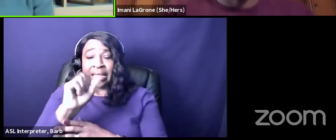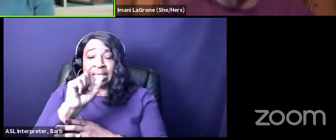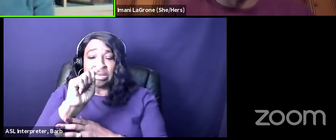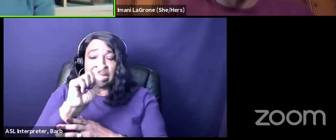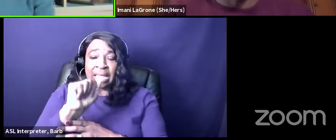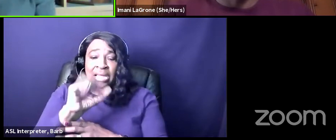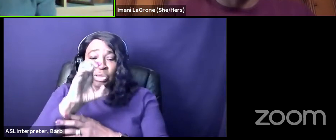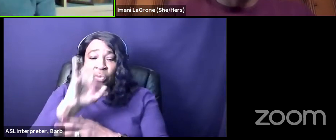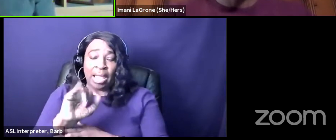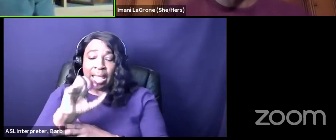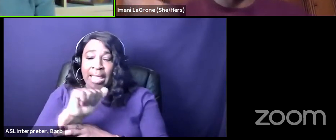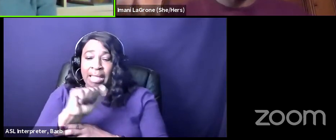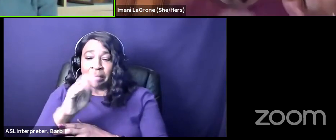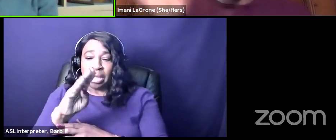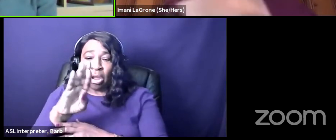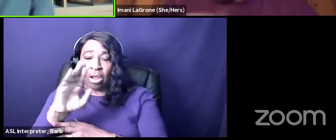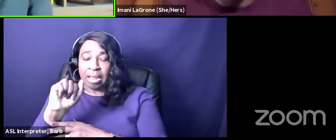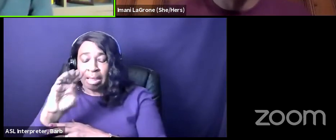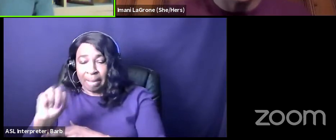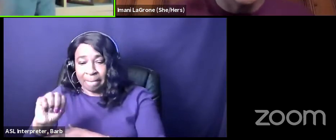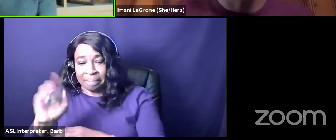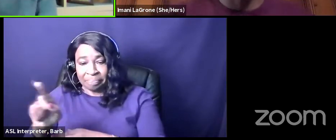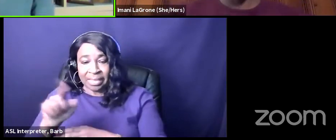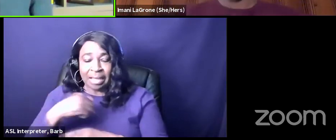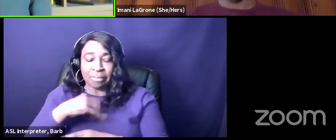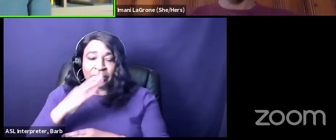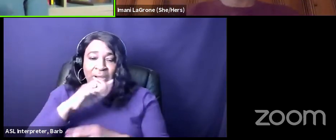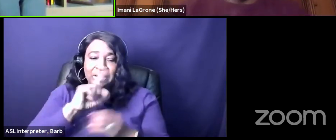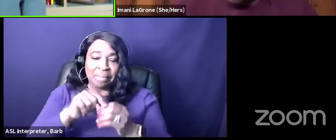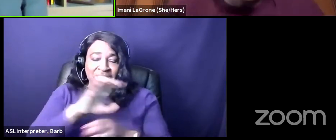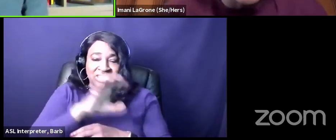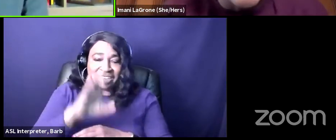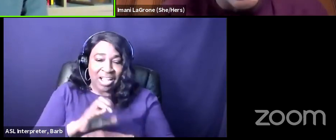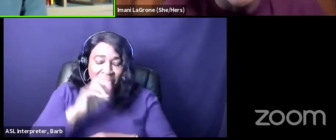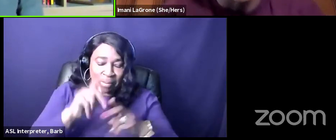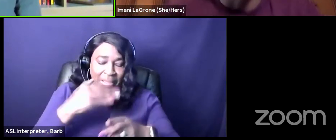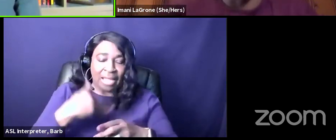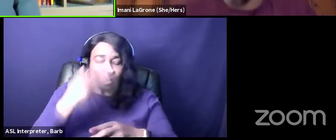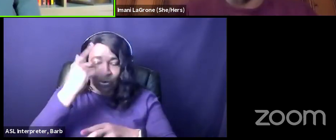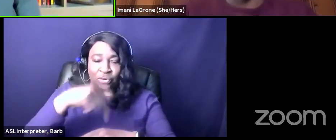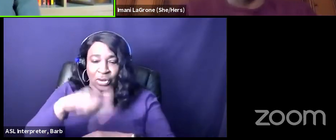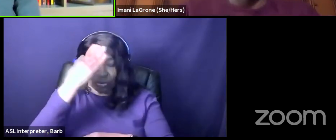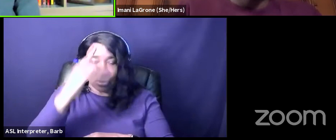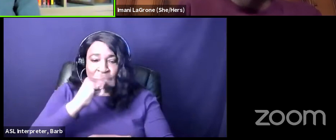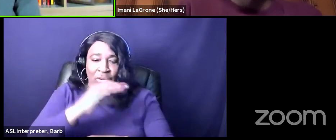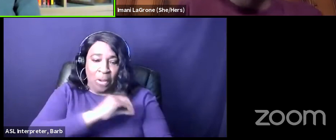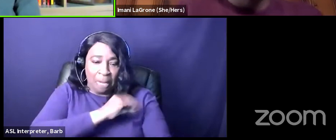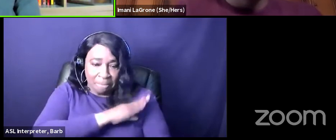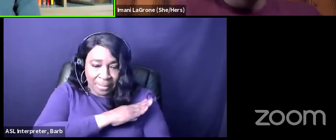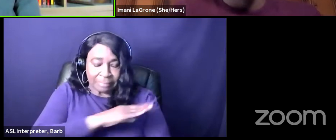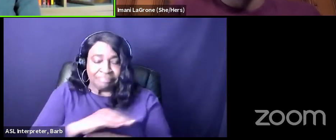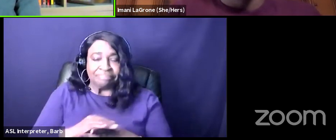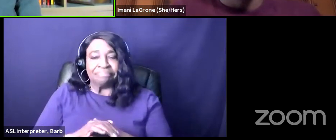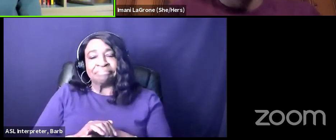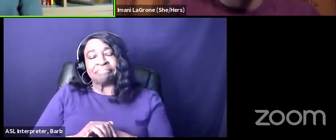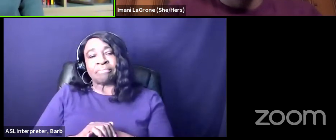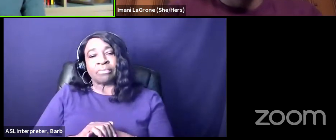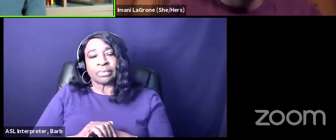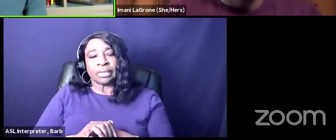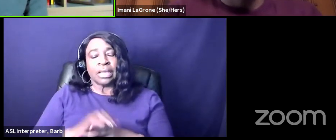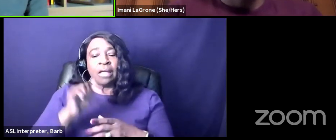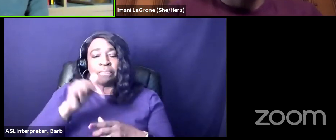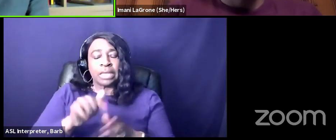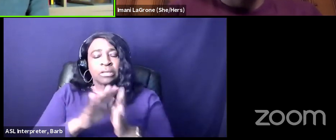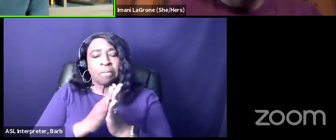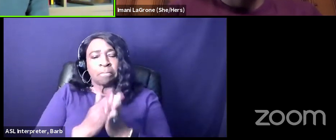i got some thoughts on barack obama but i know i'm talking chicago folks i'll i'll reign it in um so this book